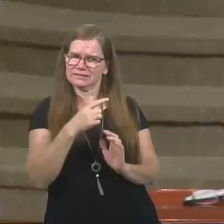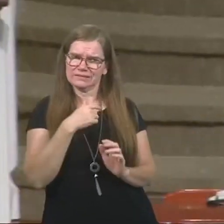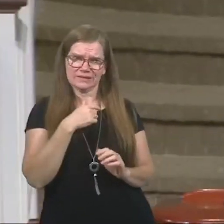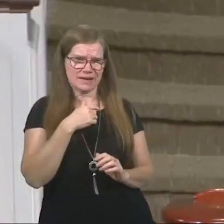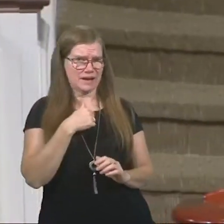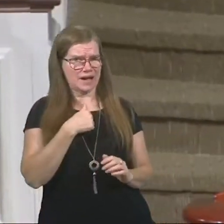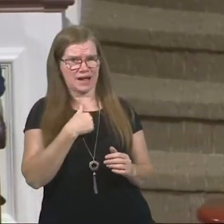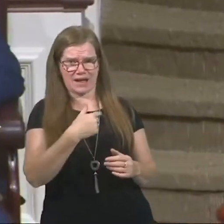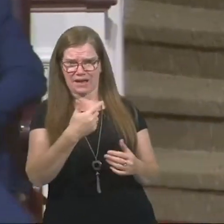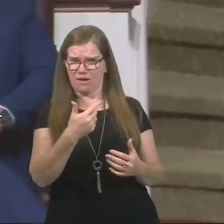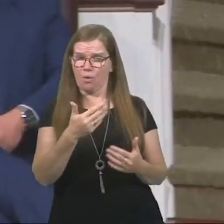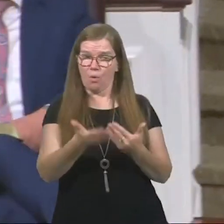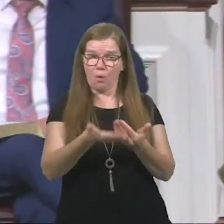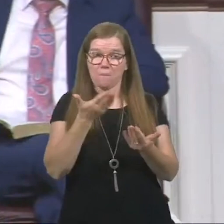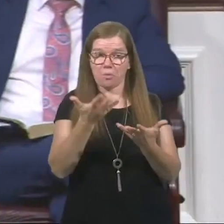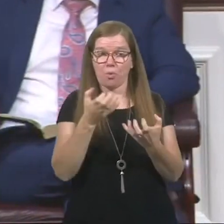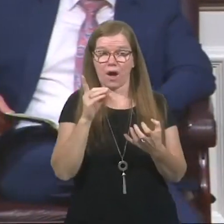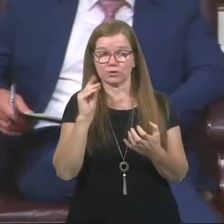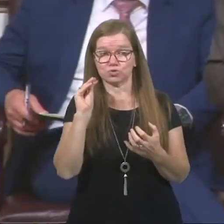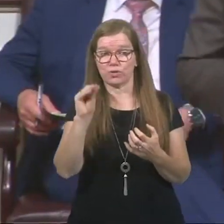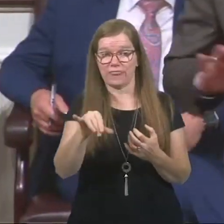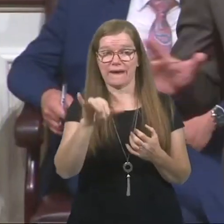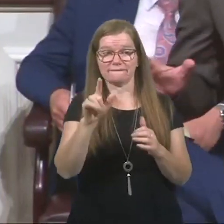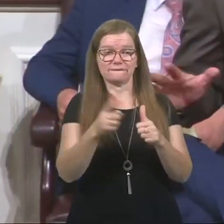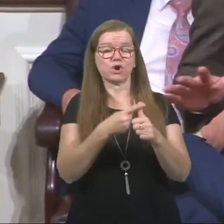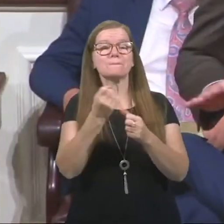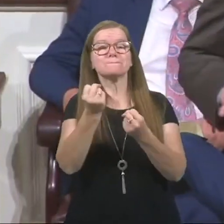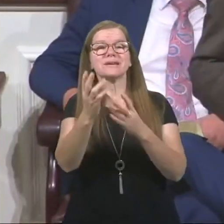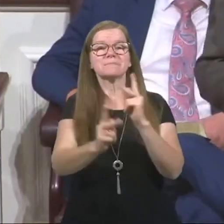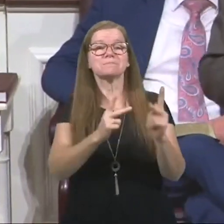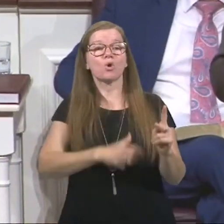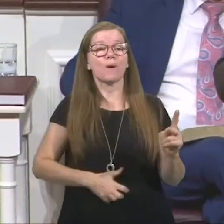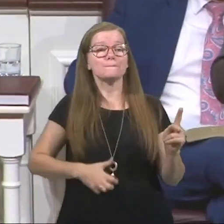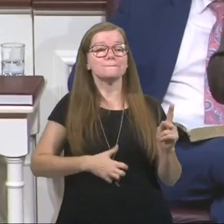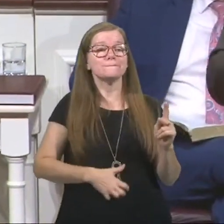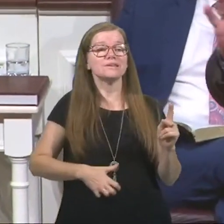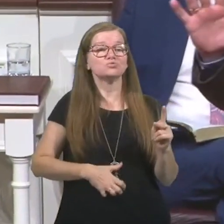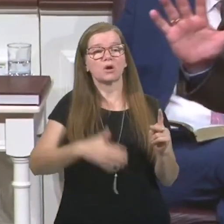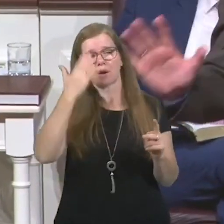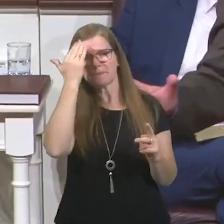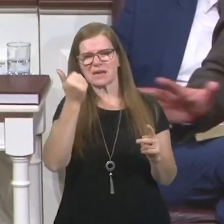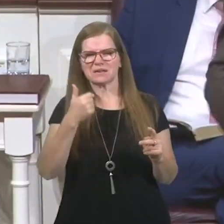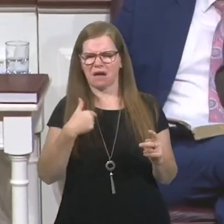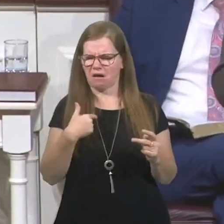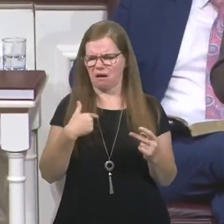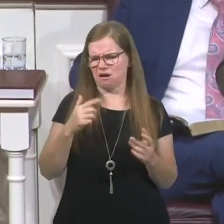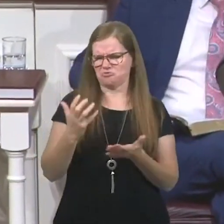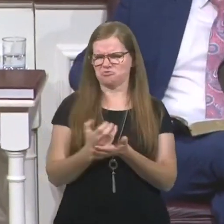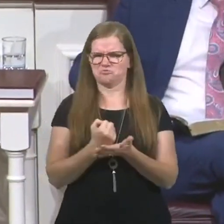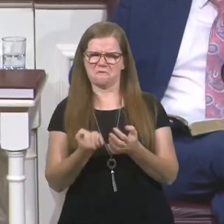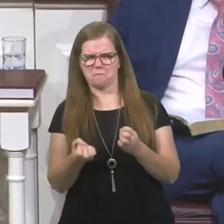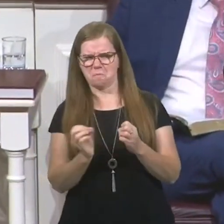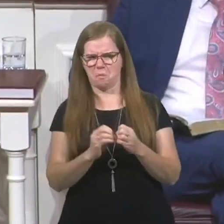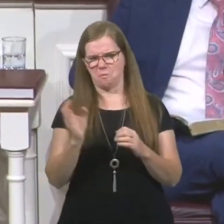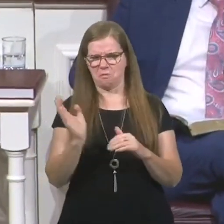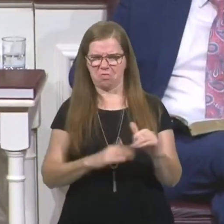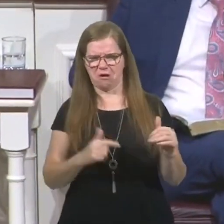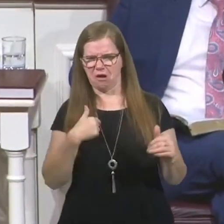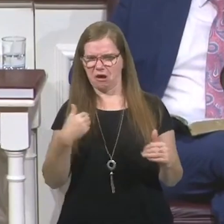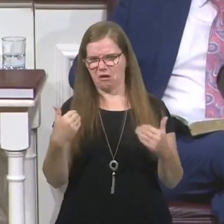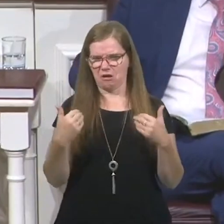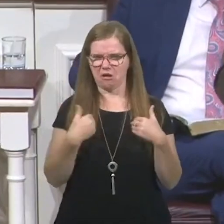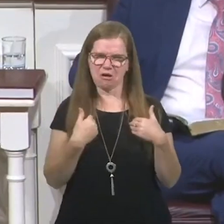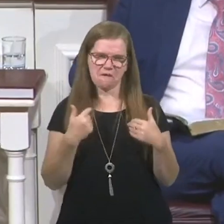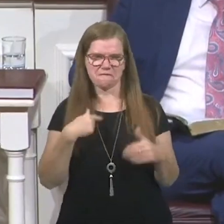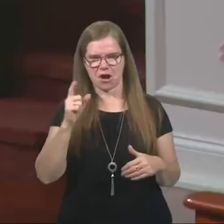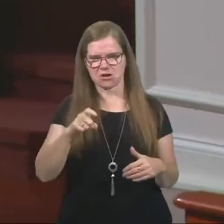almost want to put that first. First, many people are miserable because they think they deserve more than they got. They think